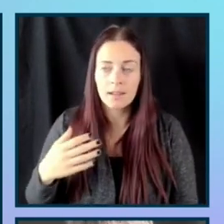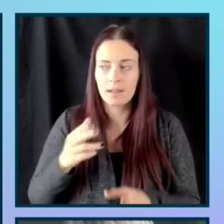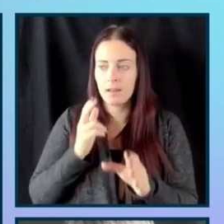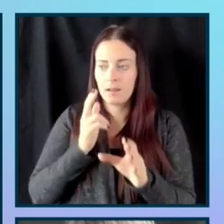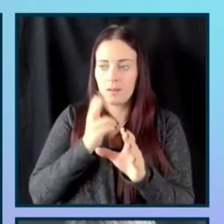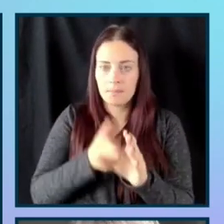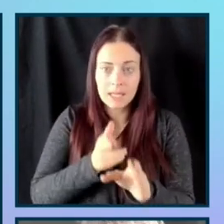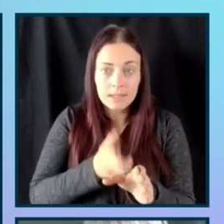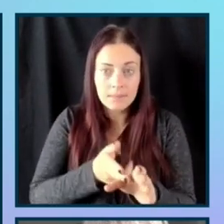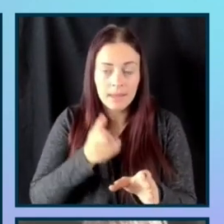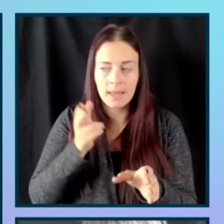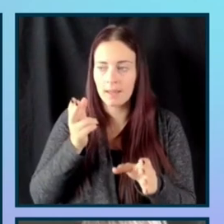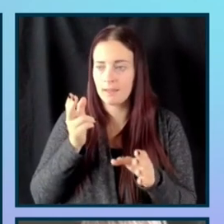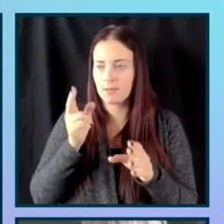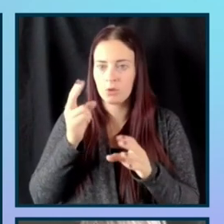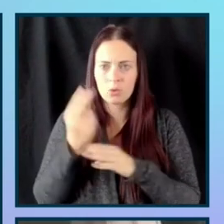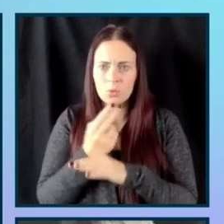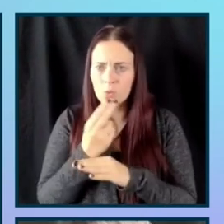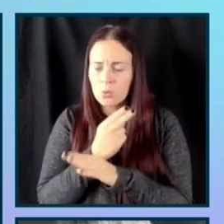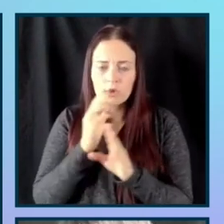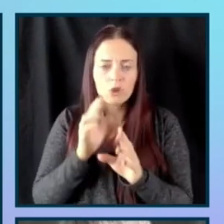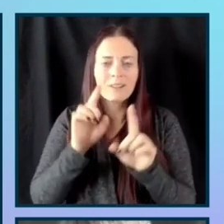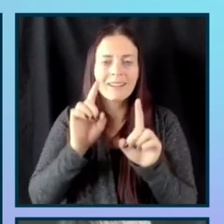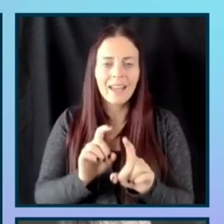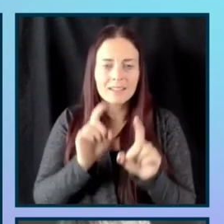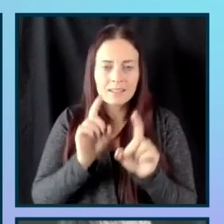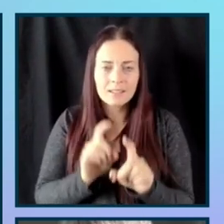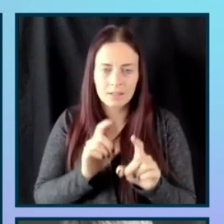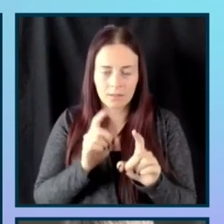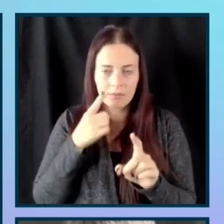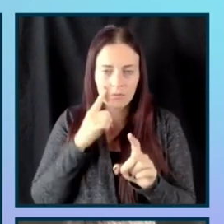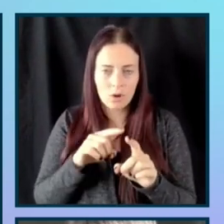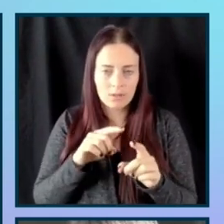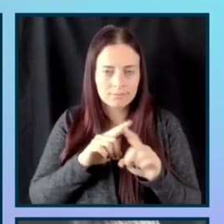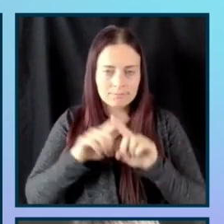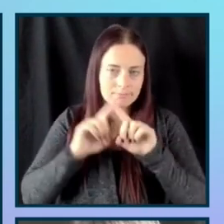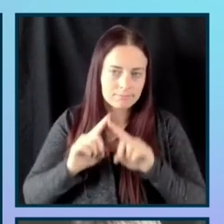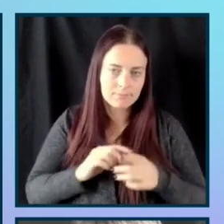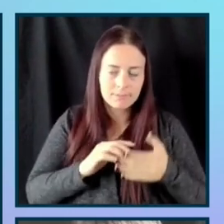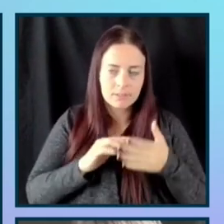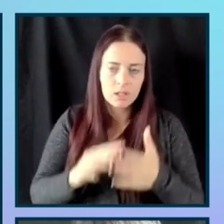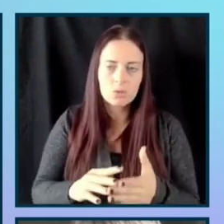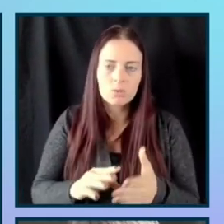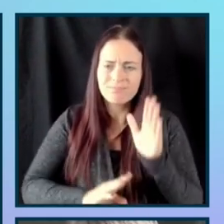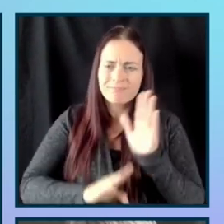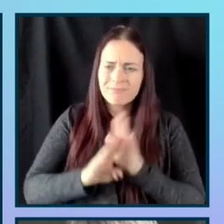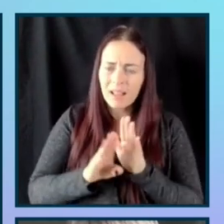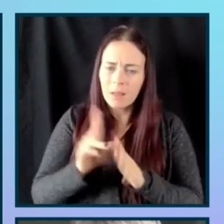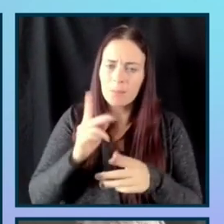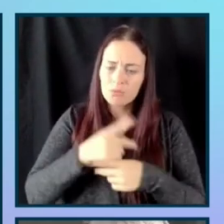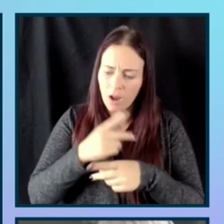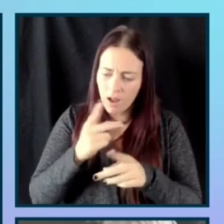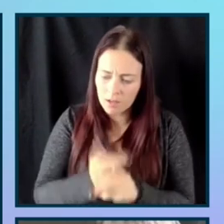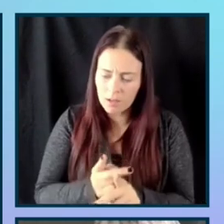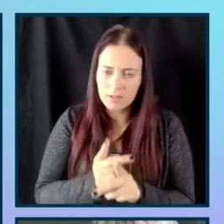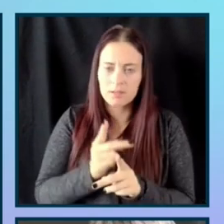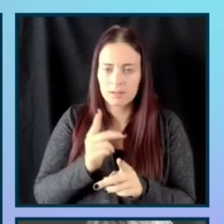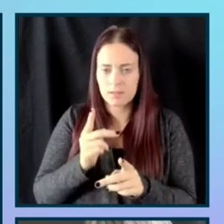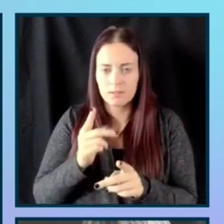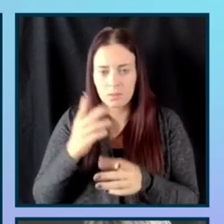or co-creation studies, helping, helping, um, shepherd, um, products through the development process